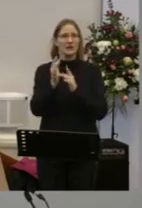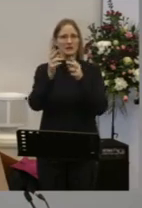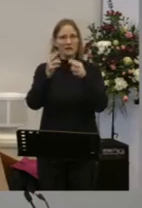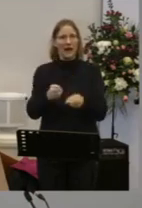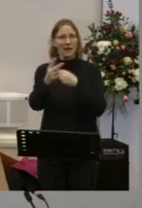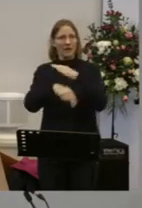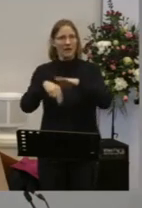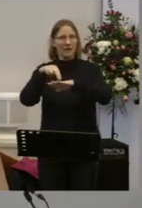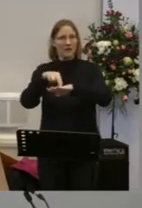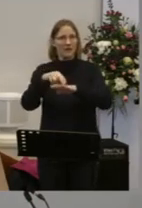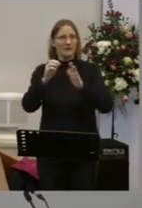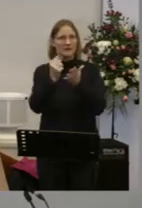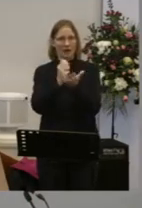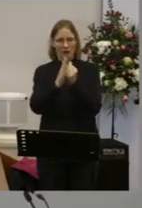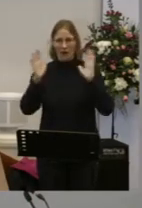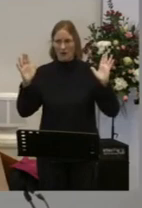adoption That we miss